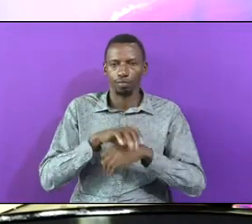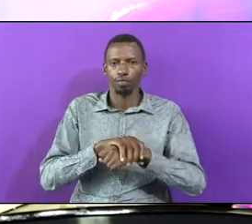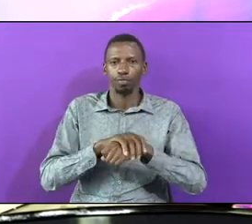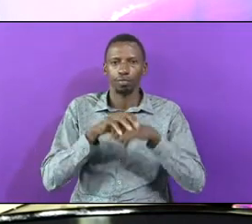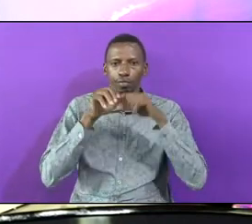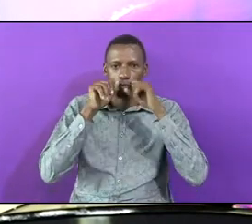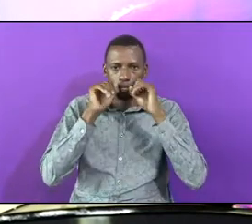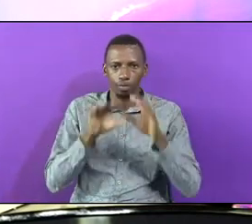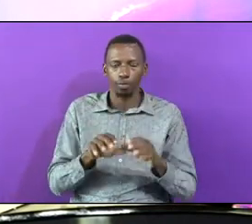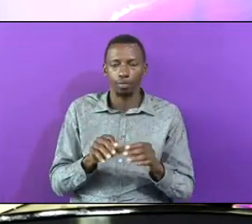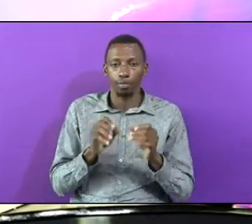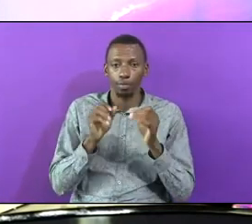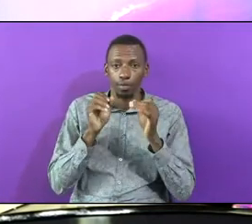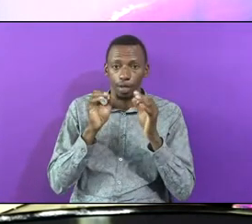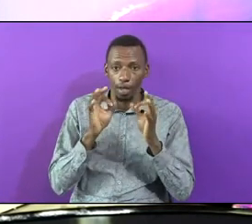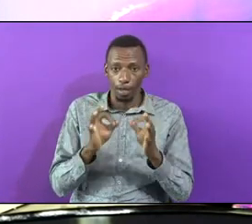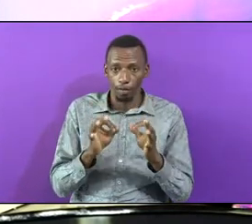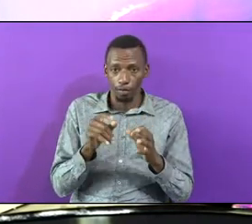If You Are Here